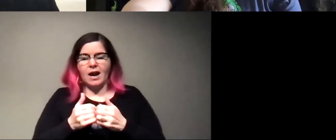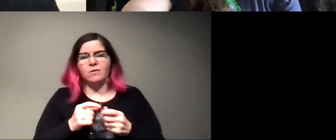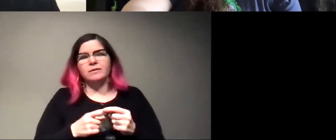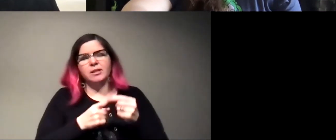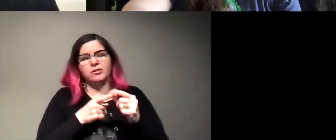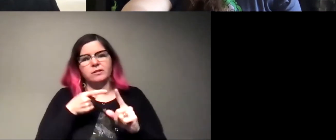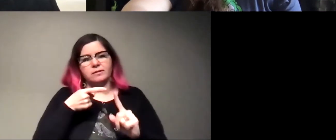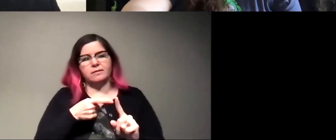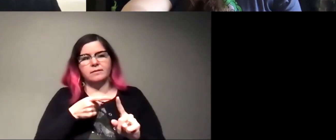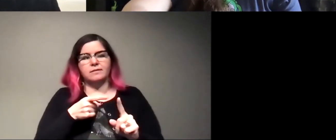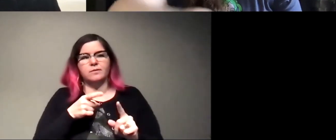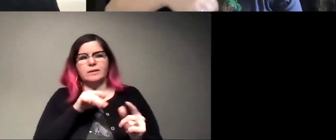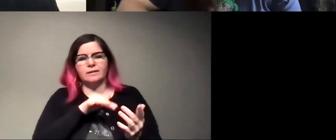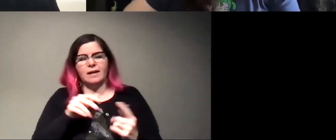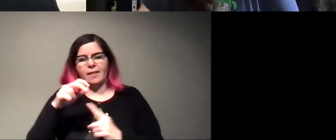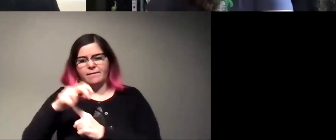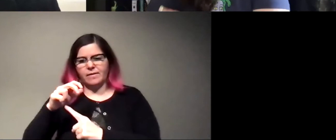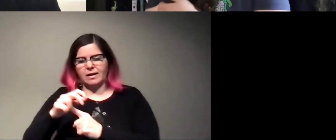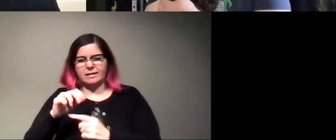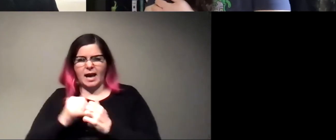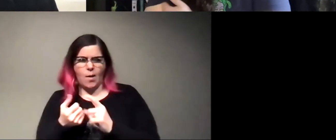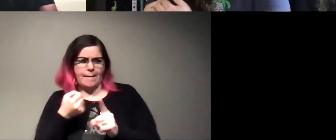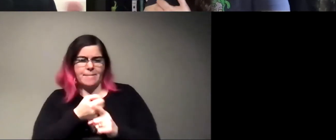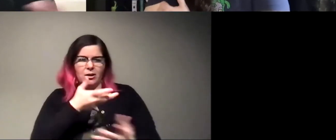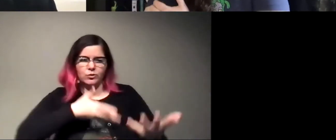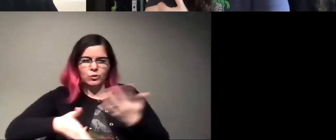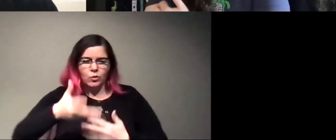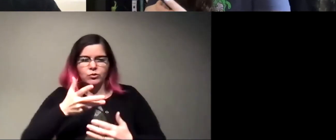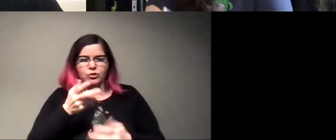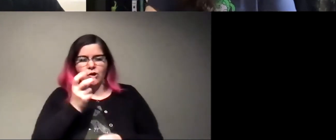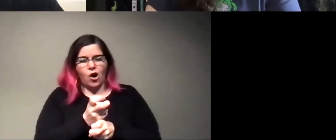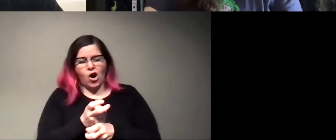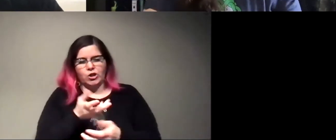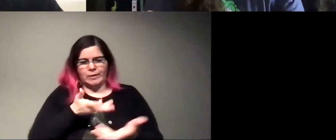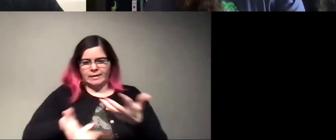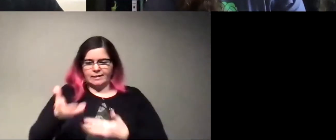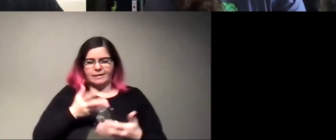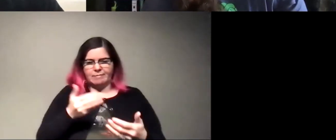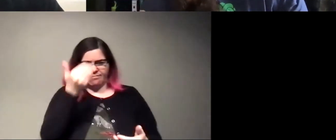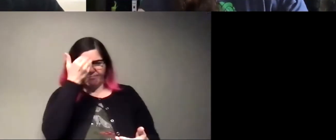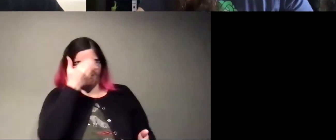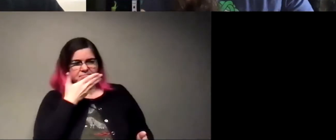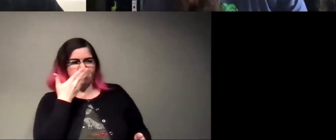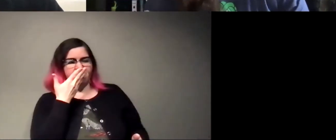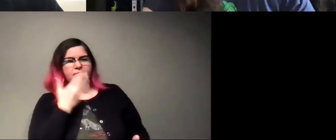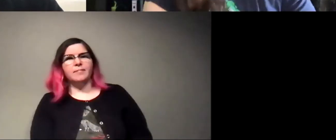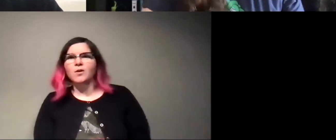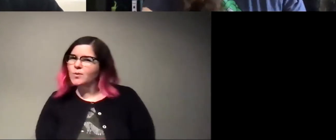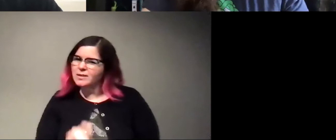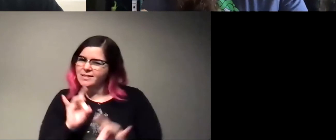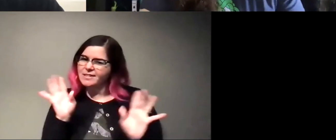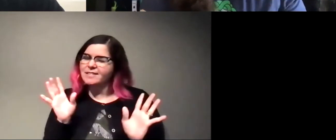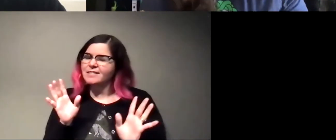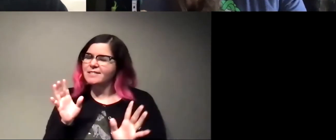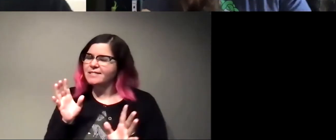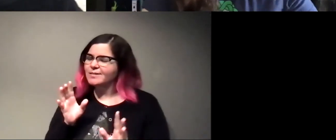we're trying to study how these fungi affect social behaviors, because it's hard to keep them together. Right. Wow. Brutal, but important for the